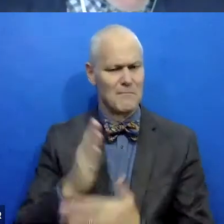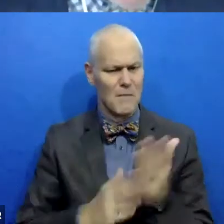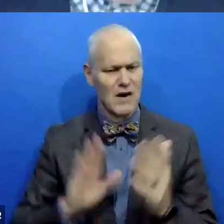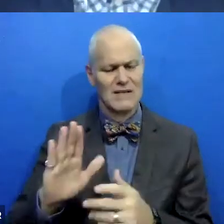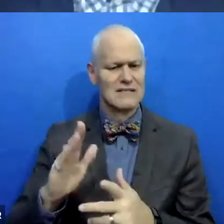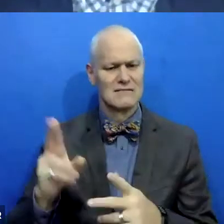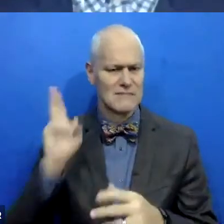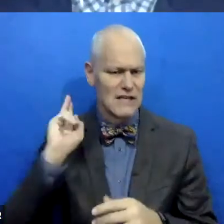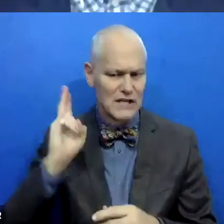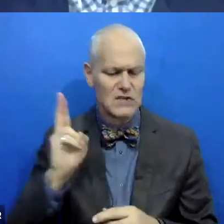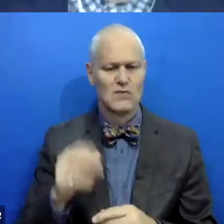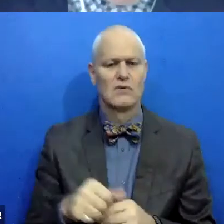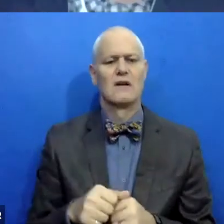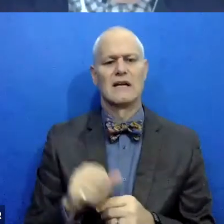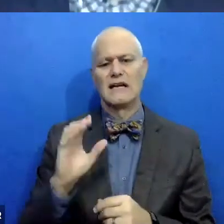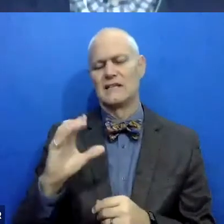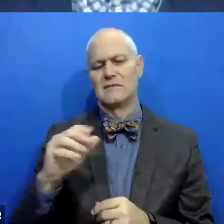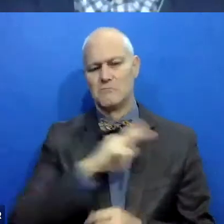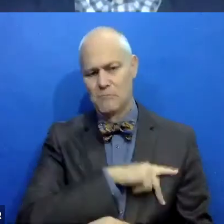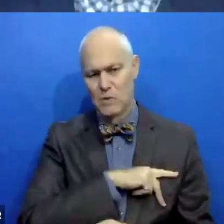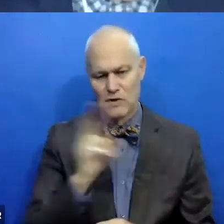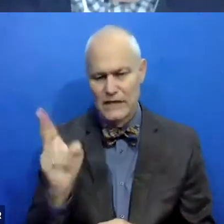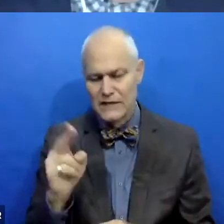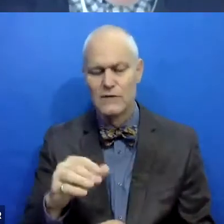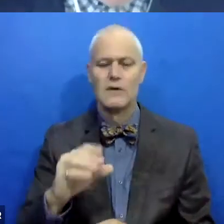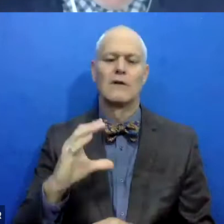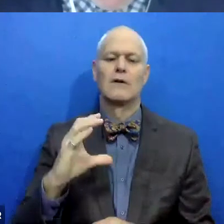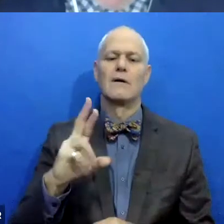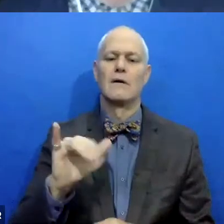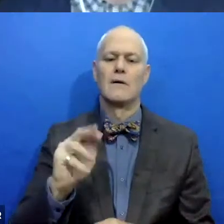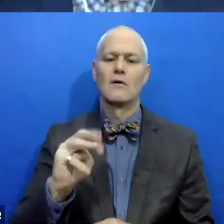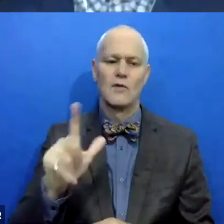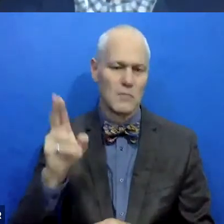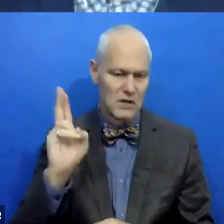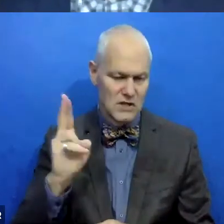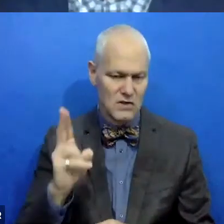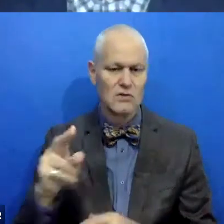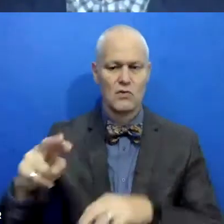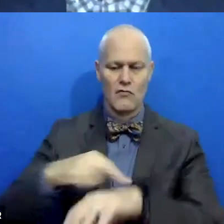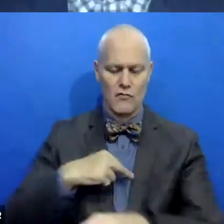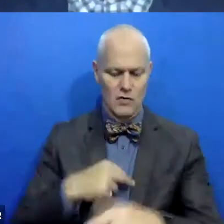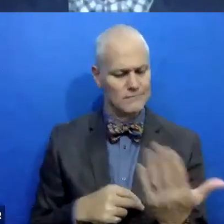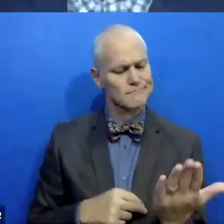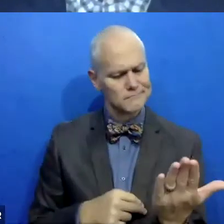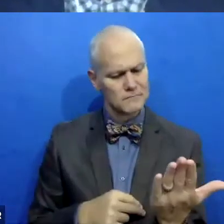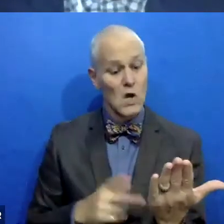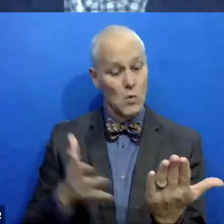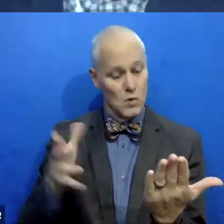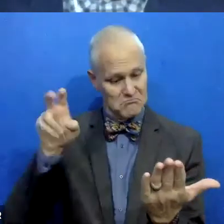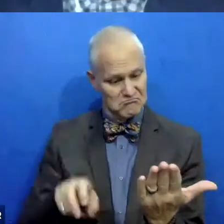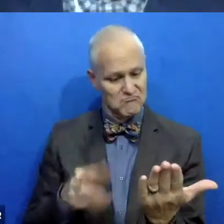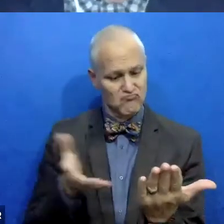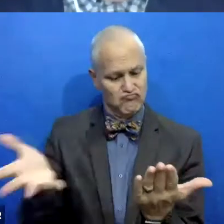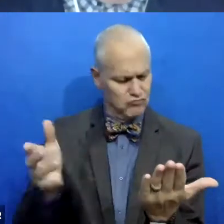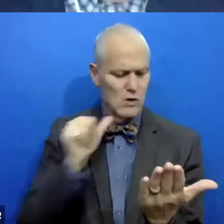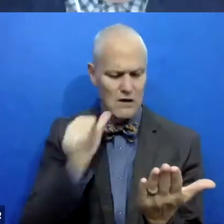his personal and criminal history. So we get a referral. Uh, we decide whether or not we're going to have a screening conversation with the candidate and